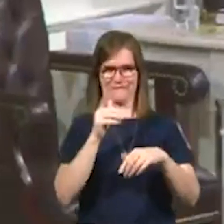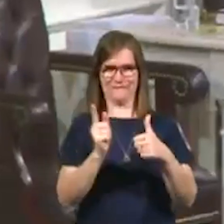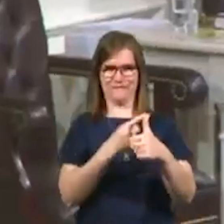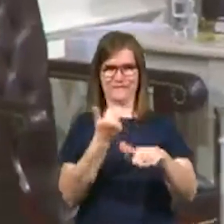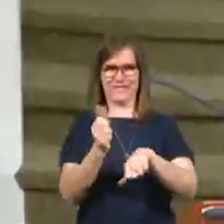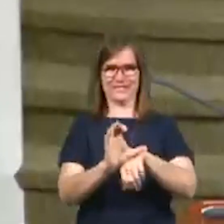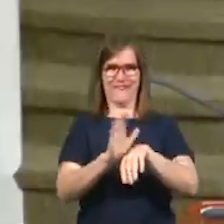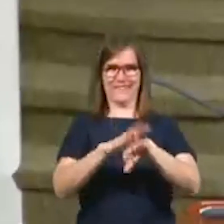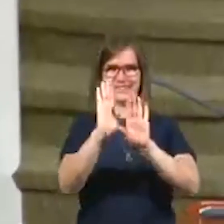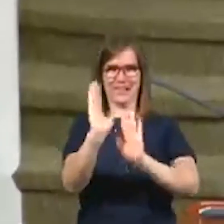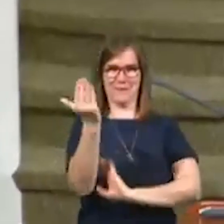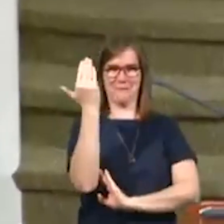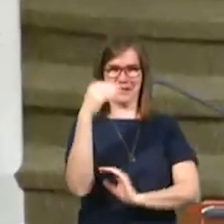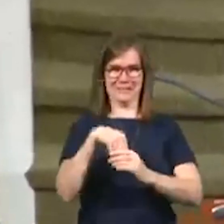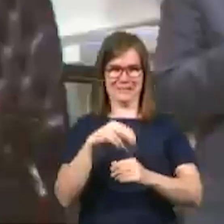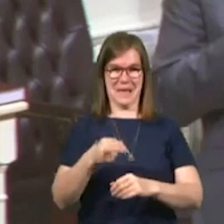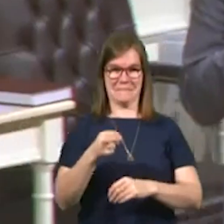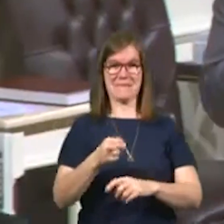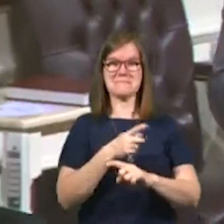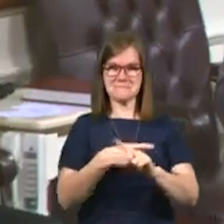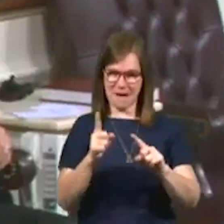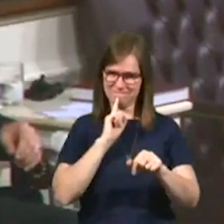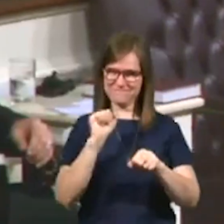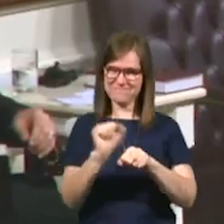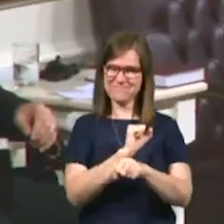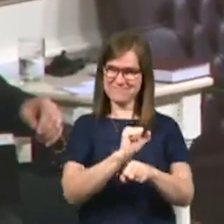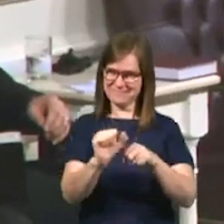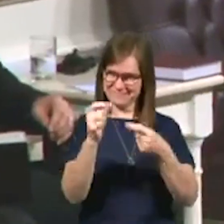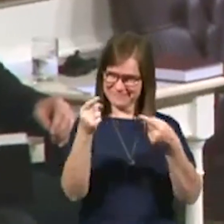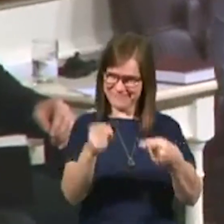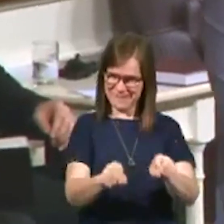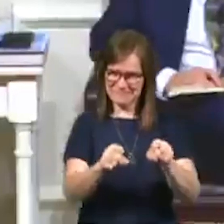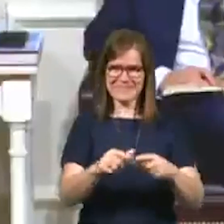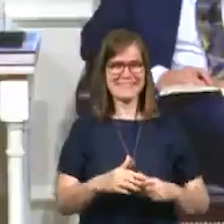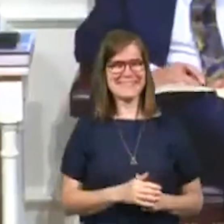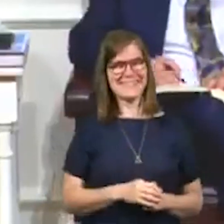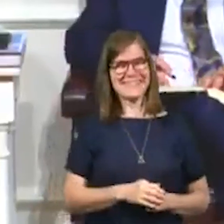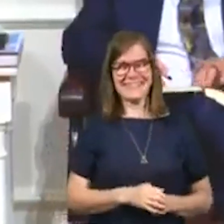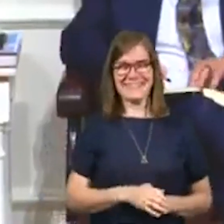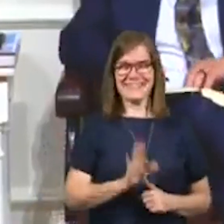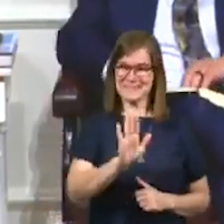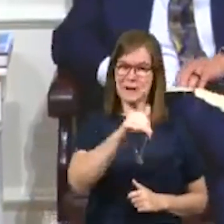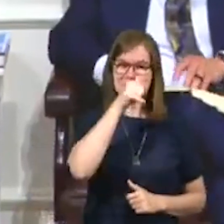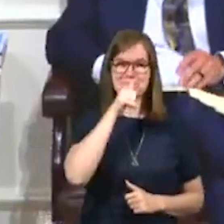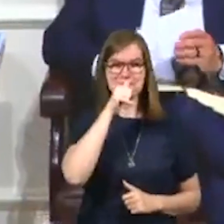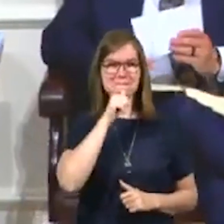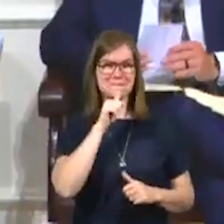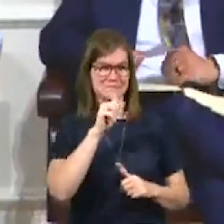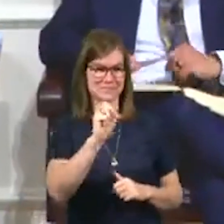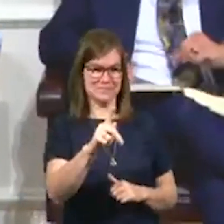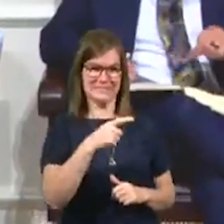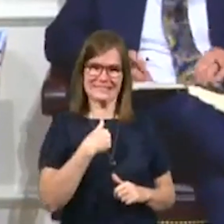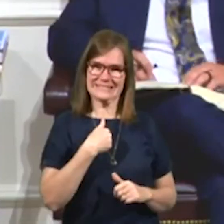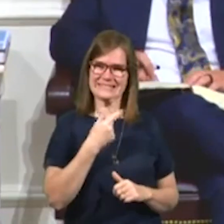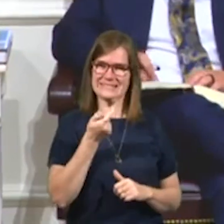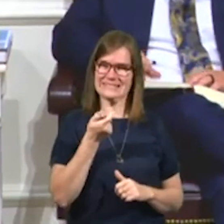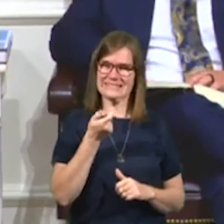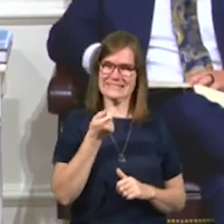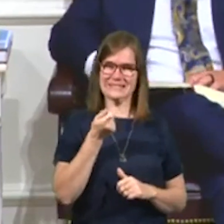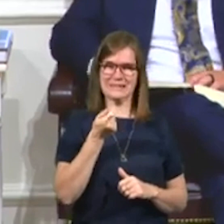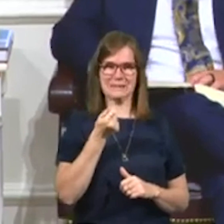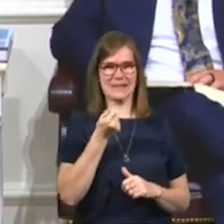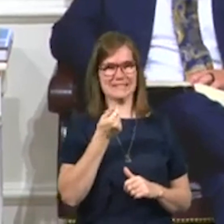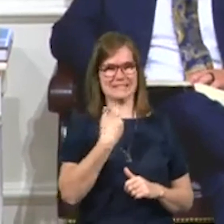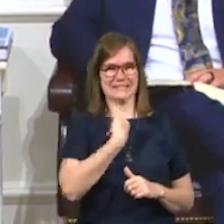on a Sunday morning in Hammond, but I did. So, uh, bear with me. All right. I'm really hesitant to do any